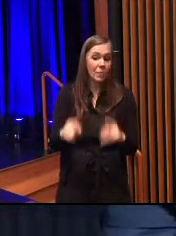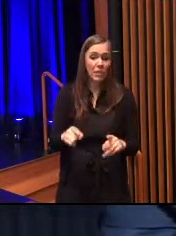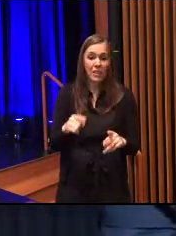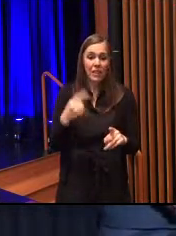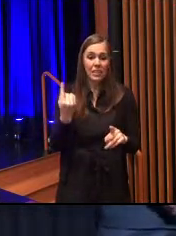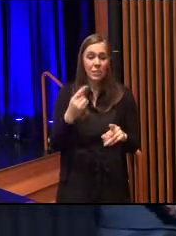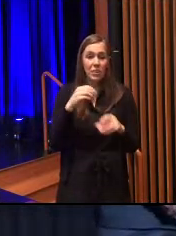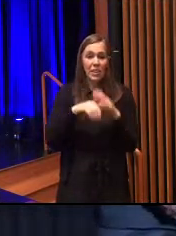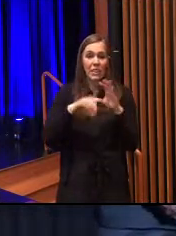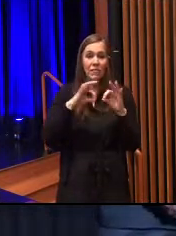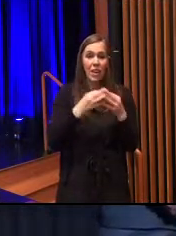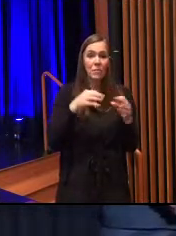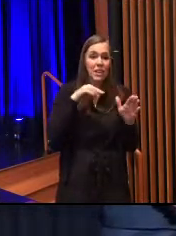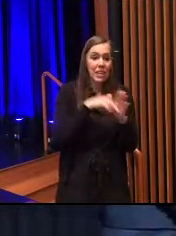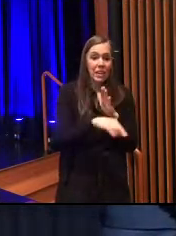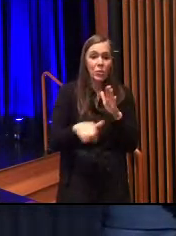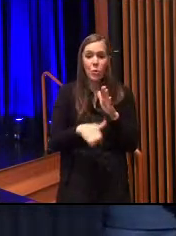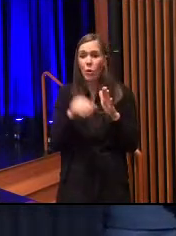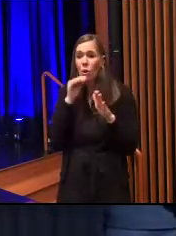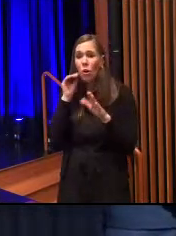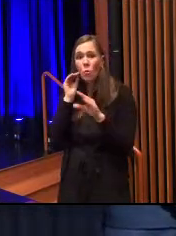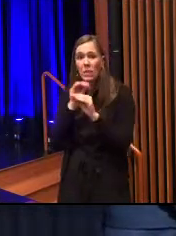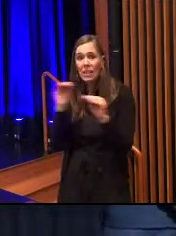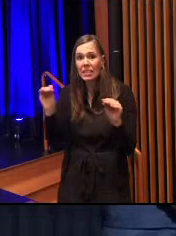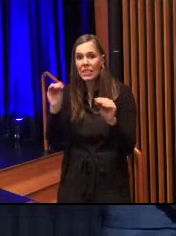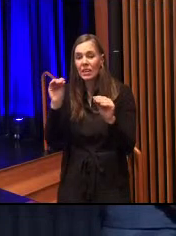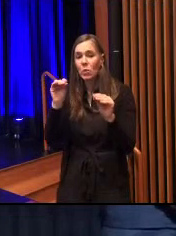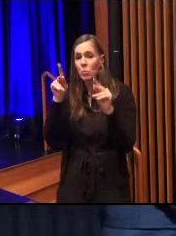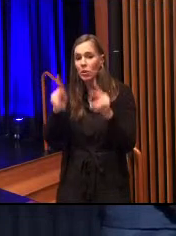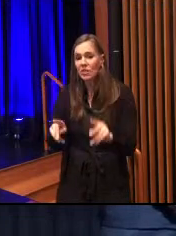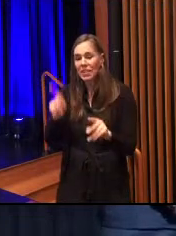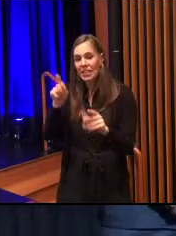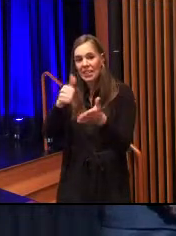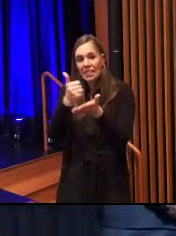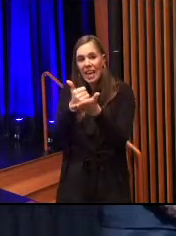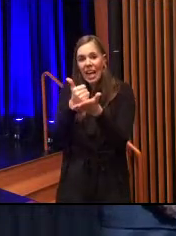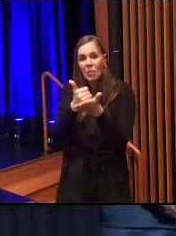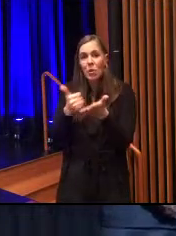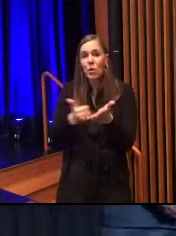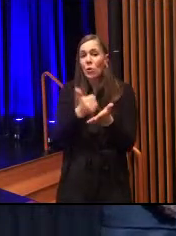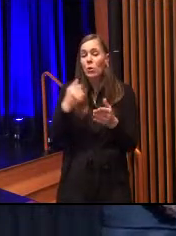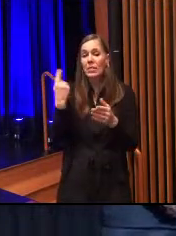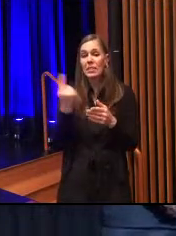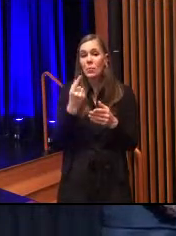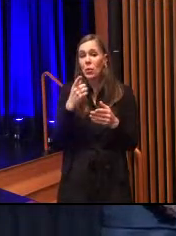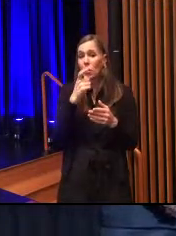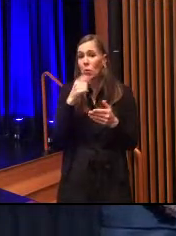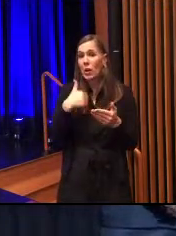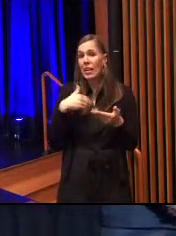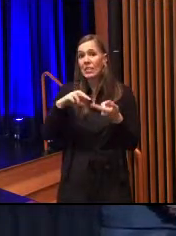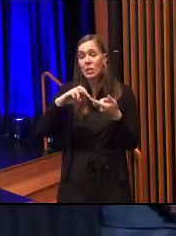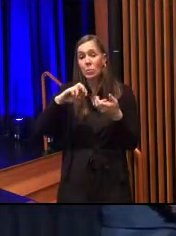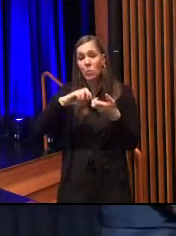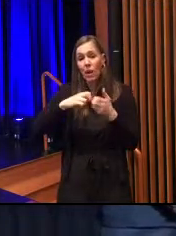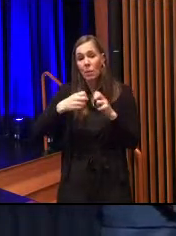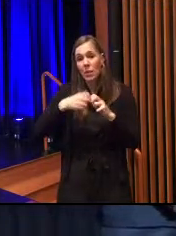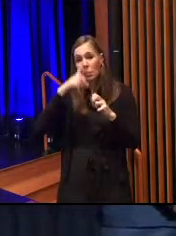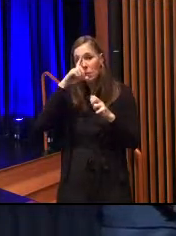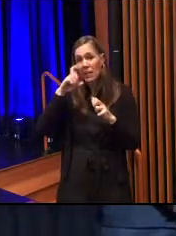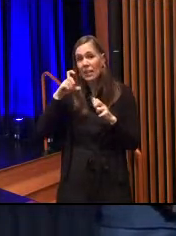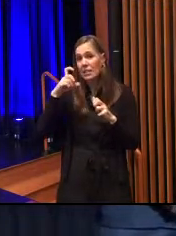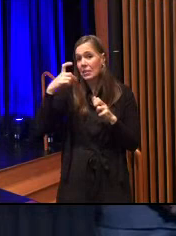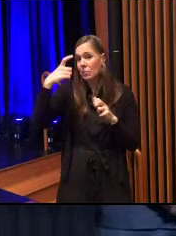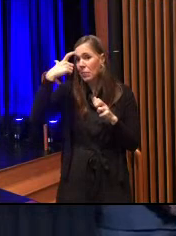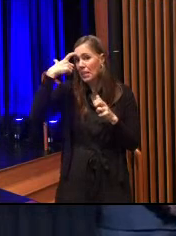or if there's a homeless person that needs assistance or someone that actually has a problem because of mental